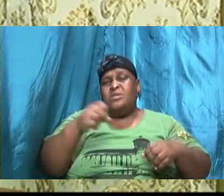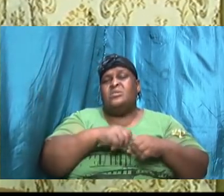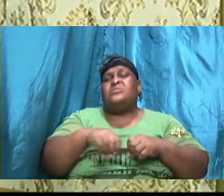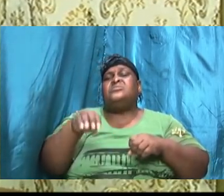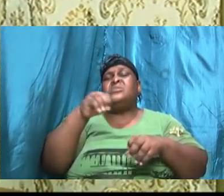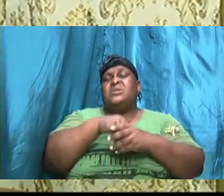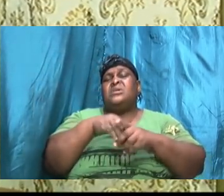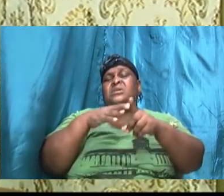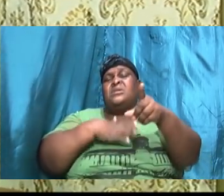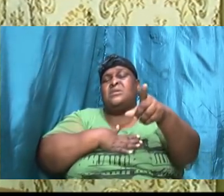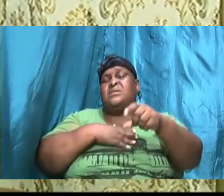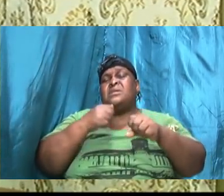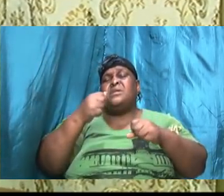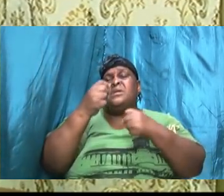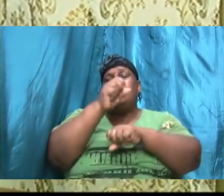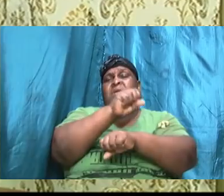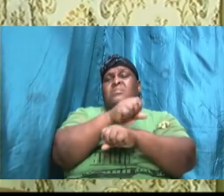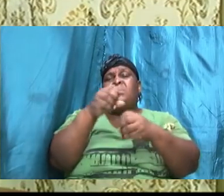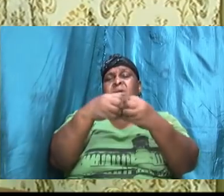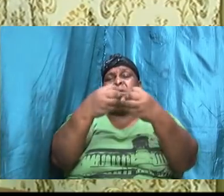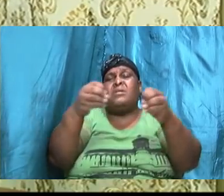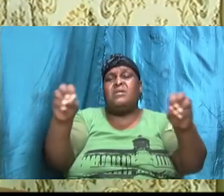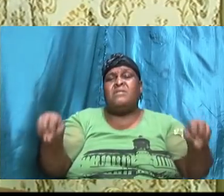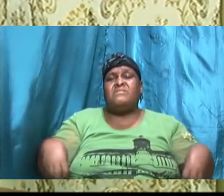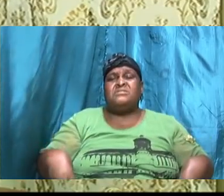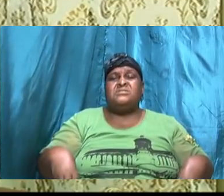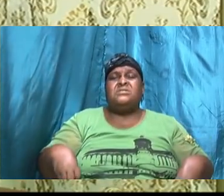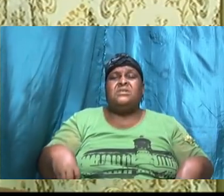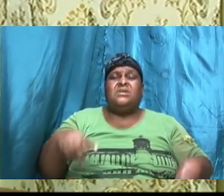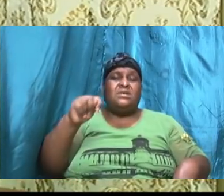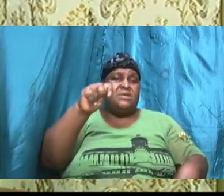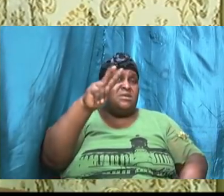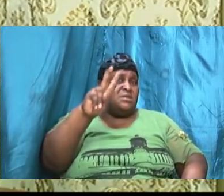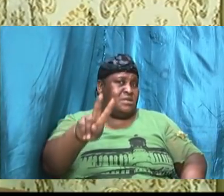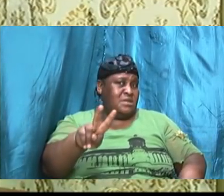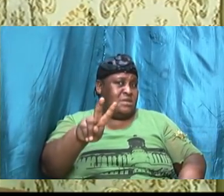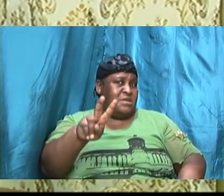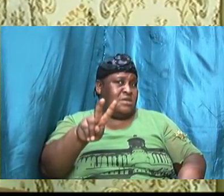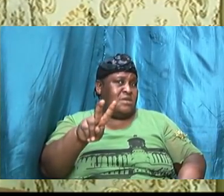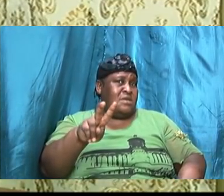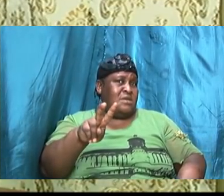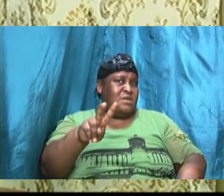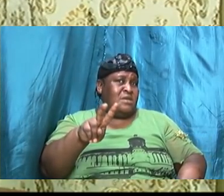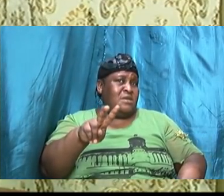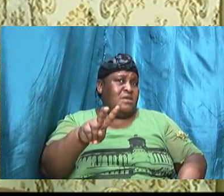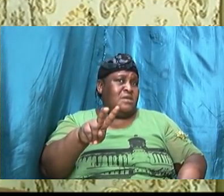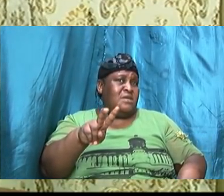and the radio was playing on the outside. The television was playing because my office is near